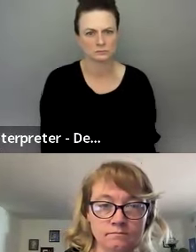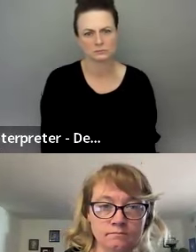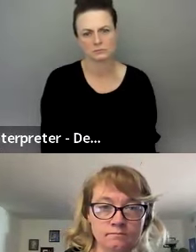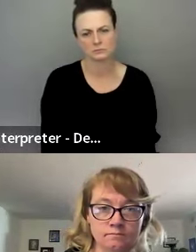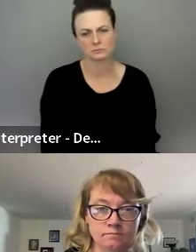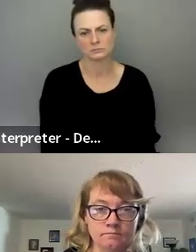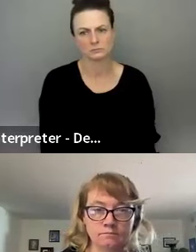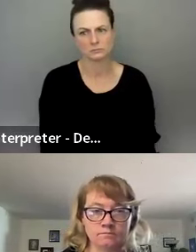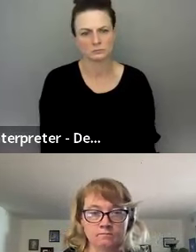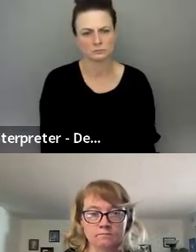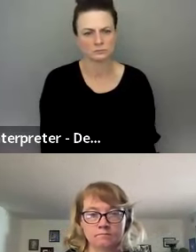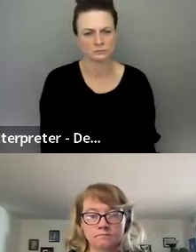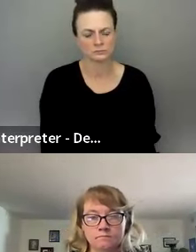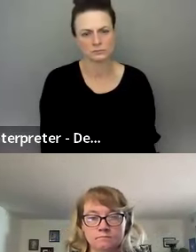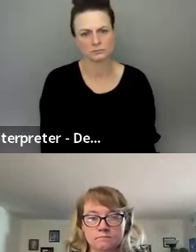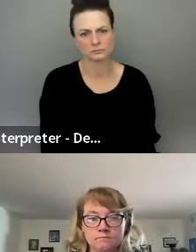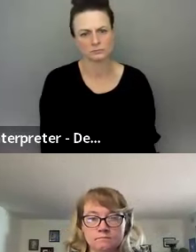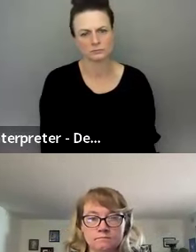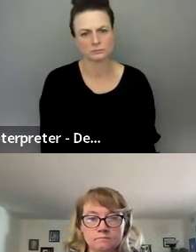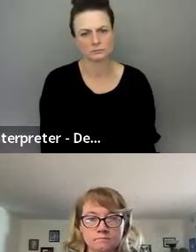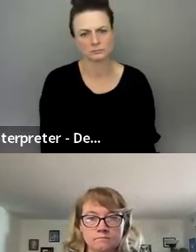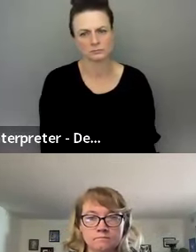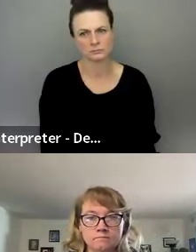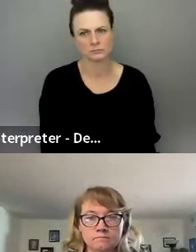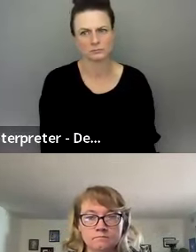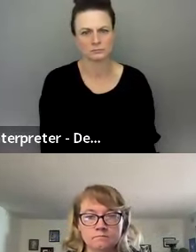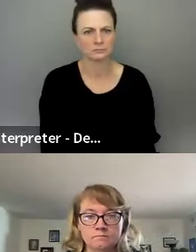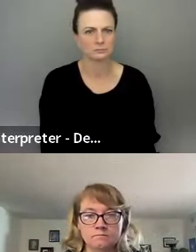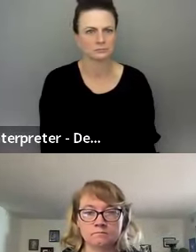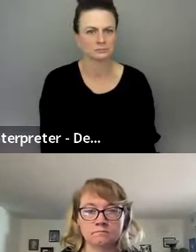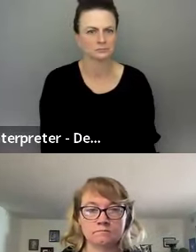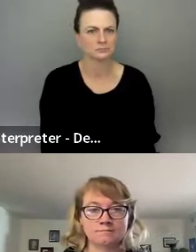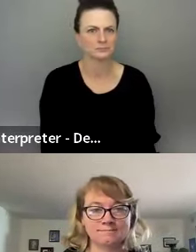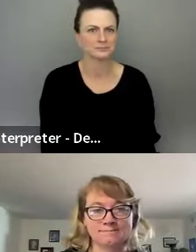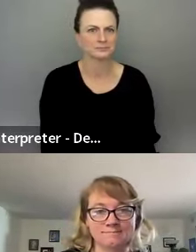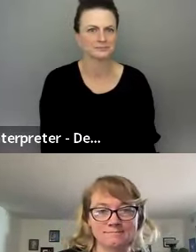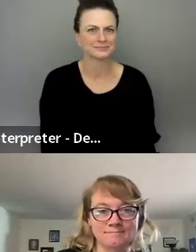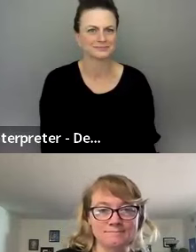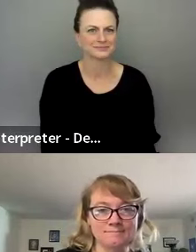if there was an available slot. If not, that's fine. Great. I'll, I'll share everything. All's good.